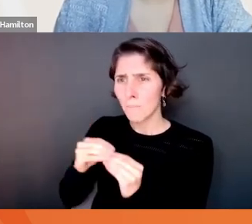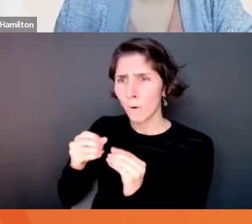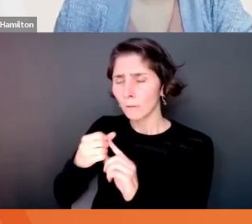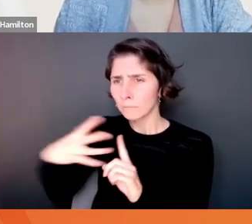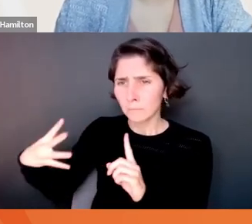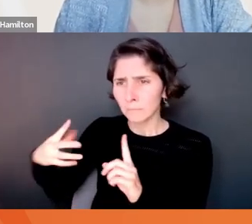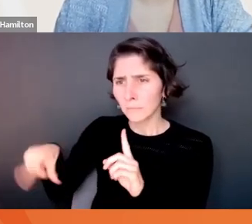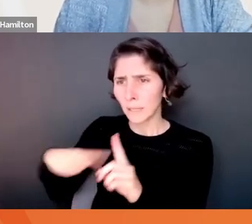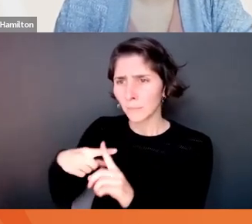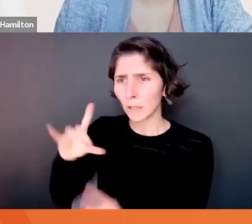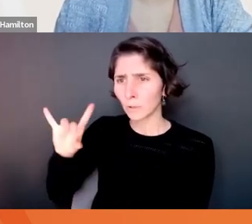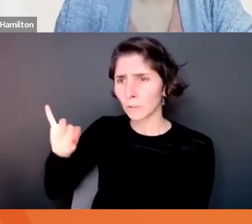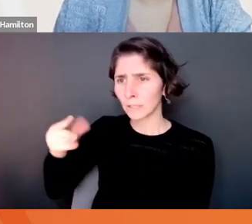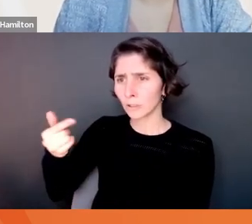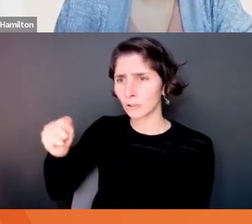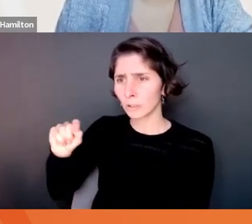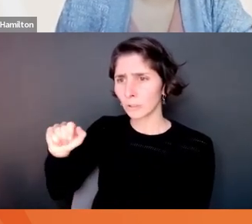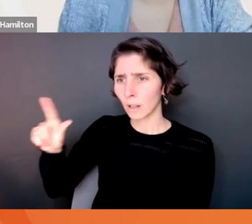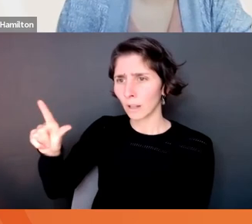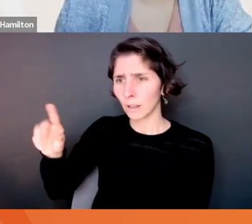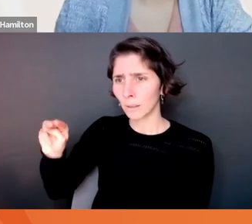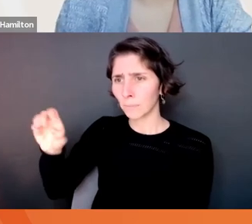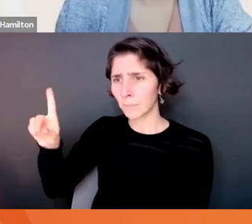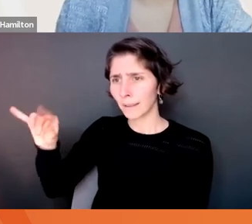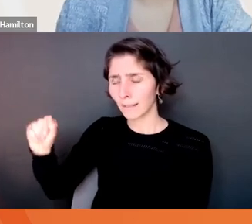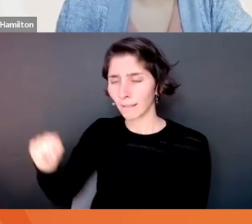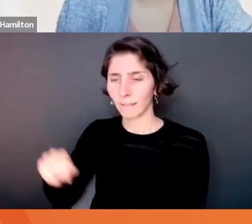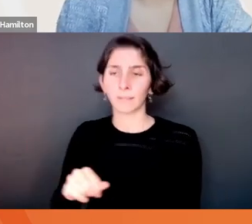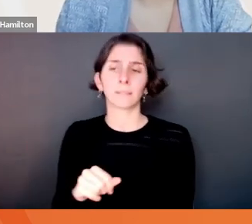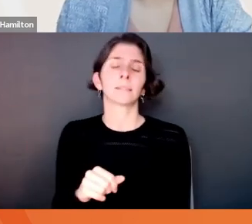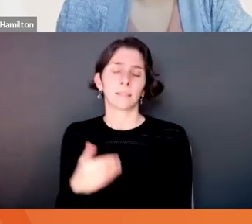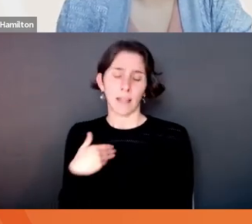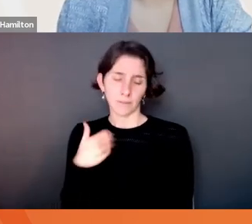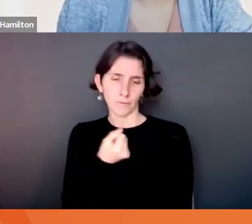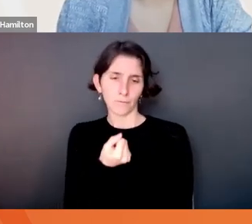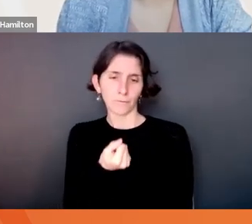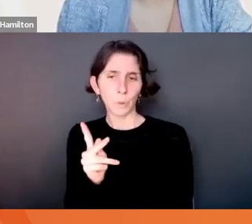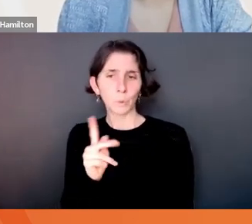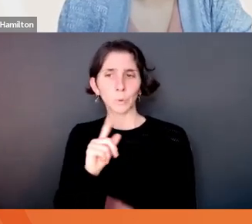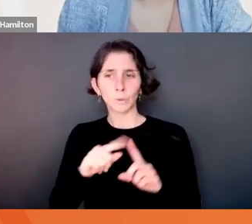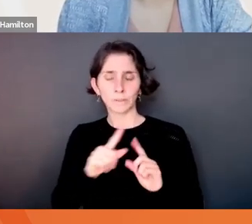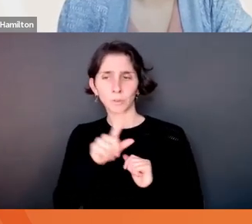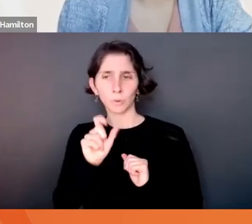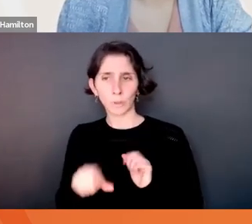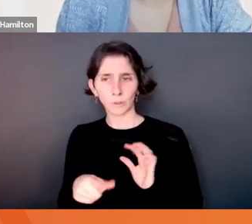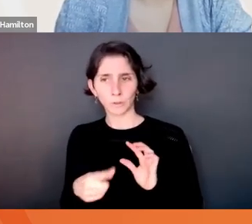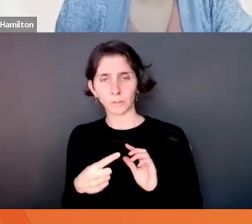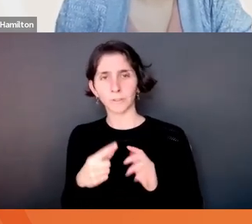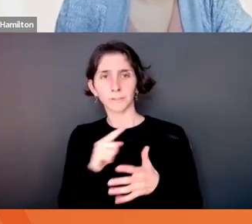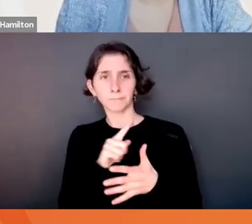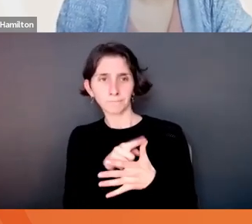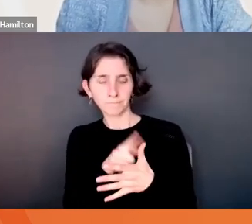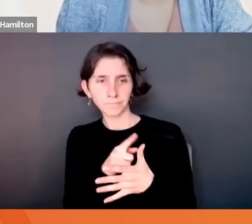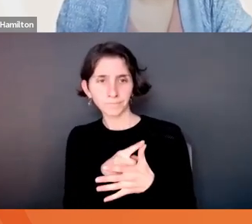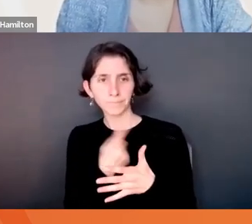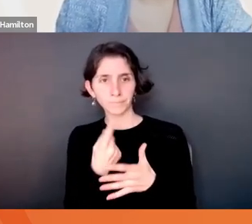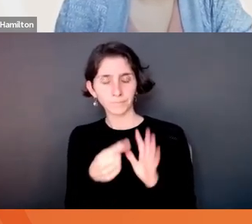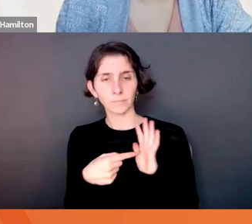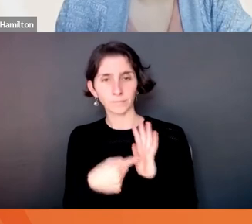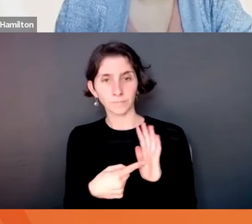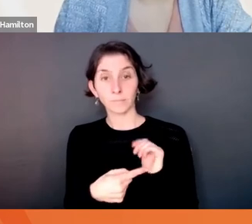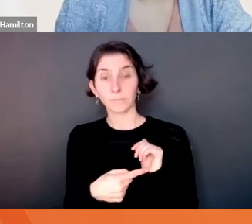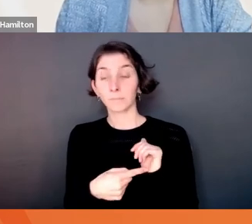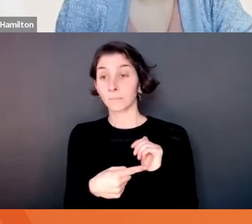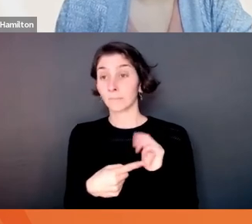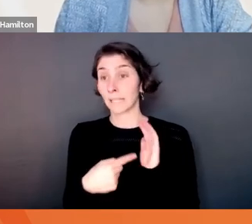Yeah. There was a couple of questions around it. One of them was around examples of